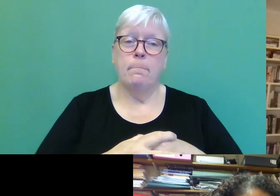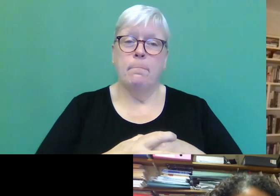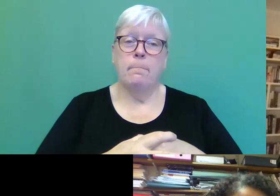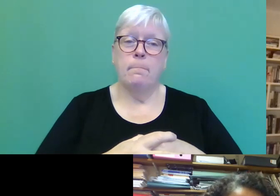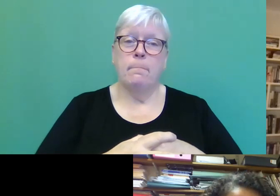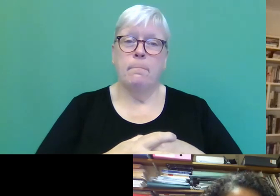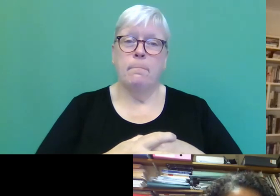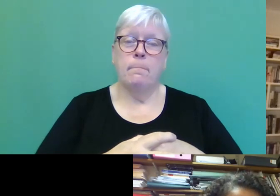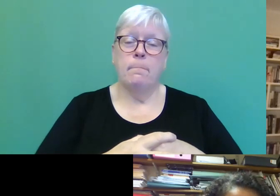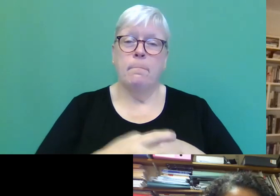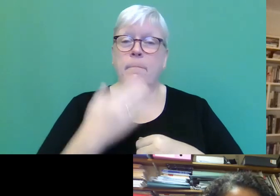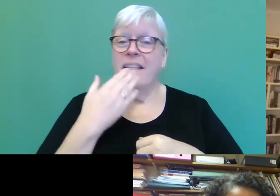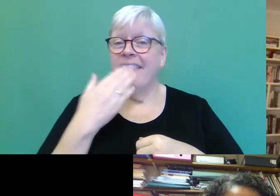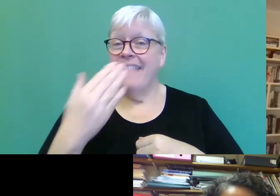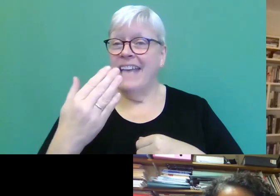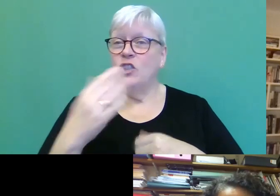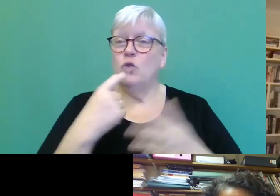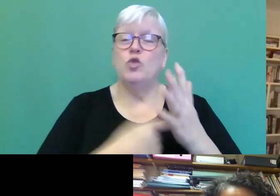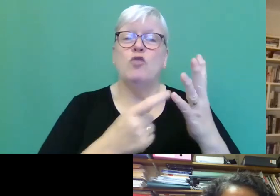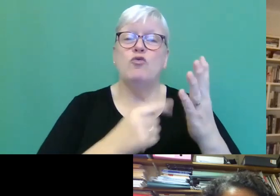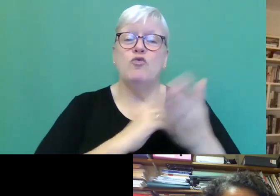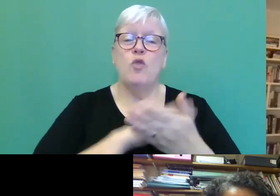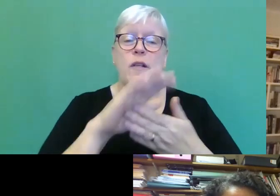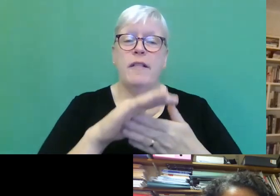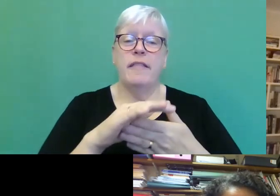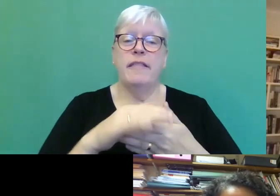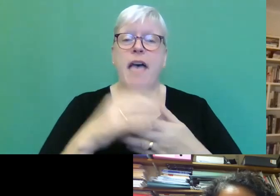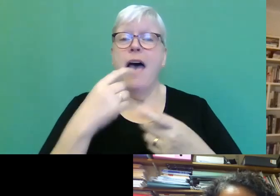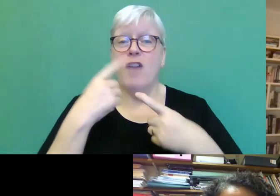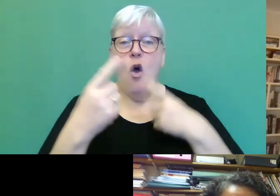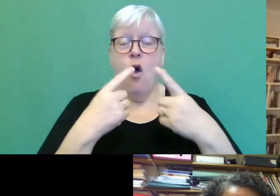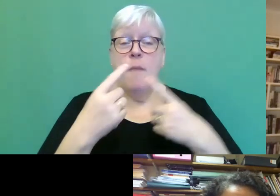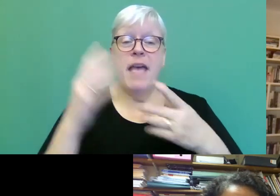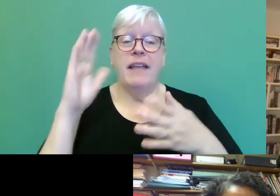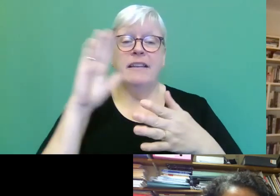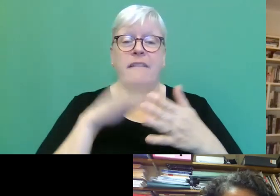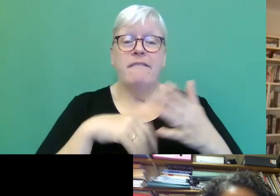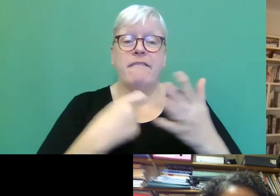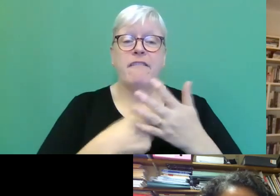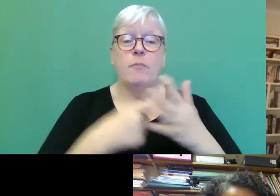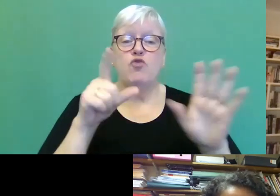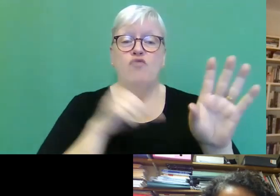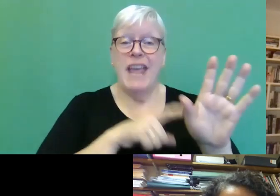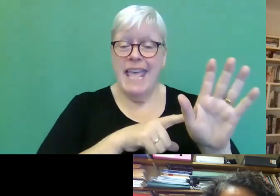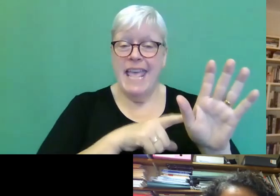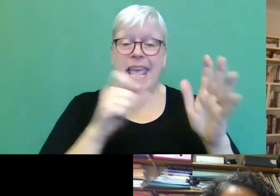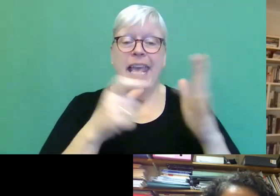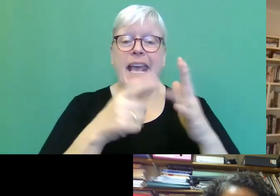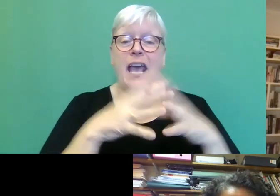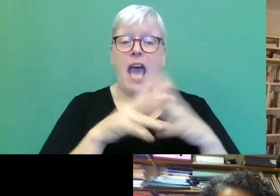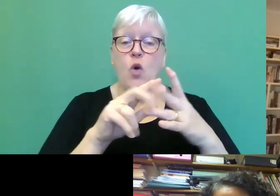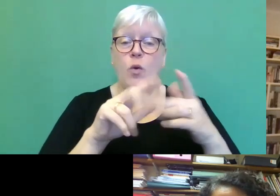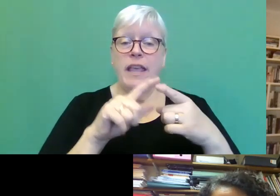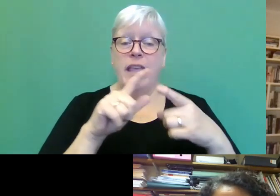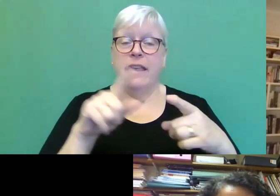Thanks for that question, uh, Ruth. Um, and then we've just got a comment, uh, from, uh, Ray, Ray Cowie. Thank you very much, uh, for the interview